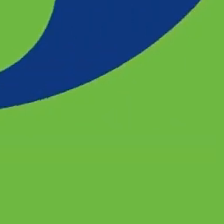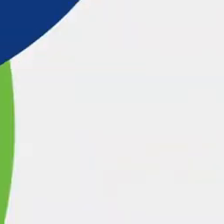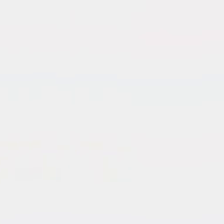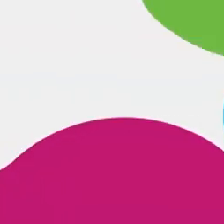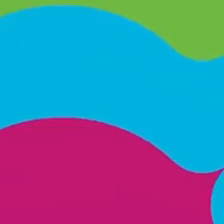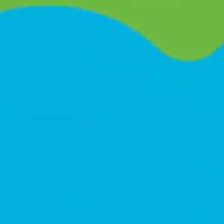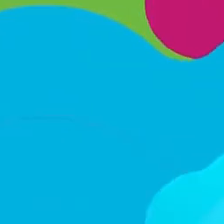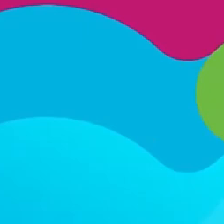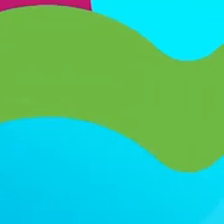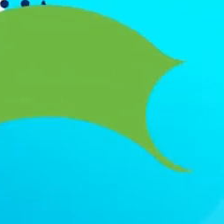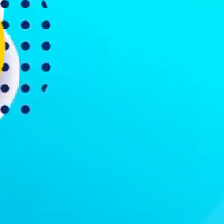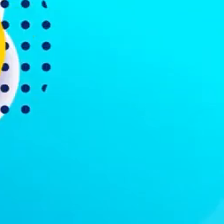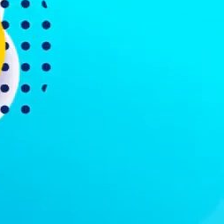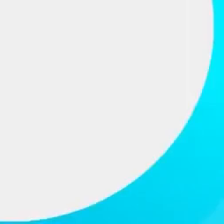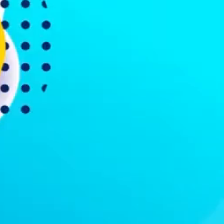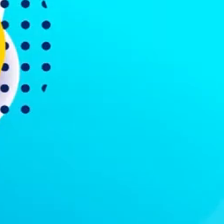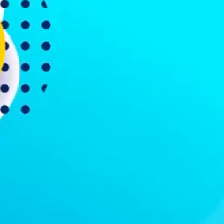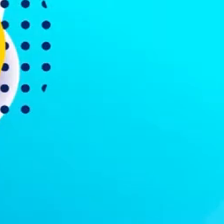in against